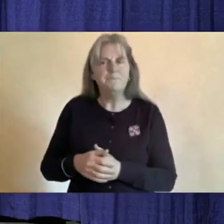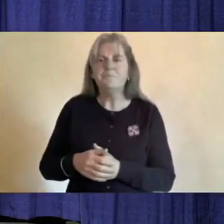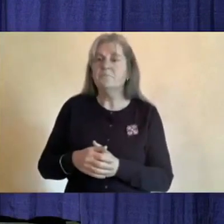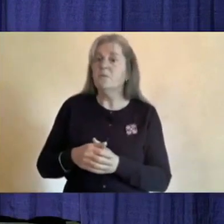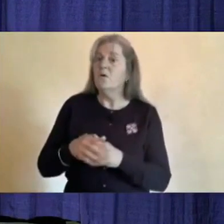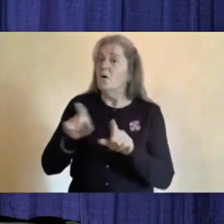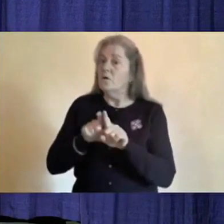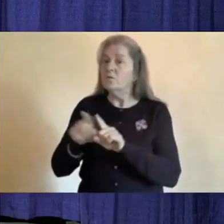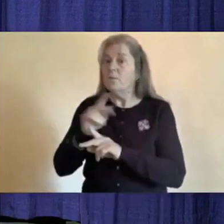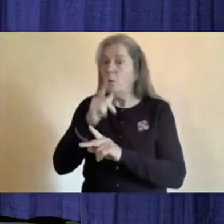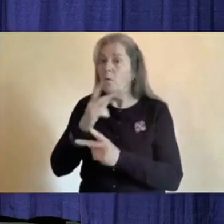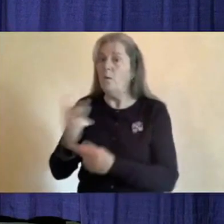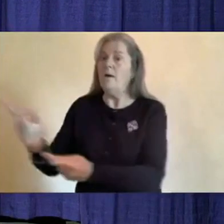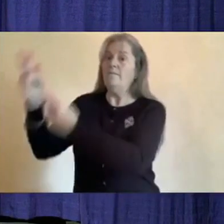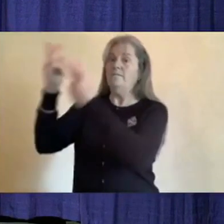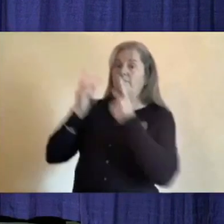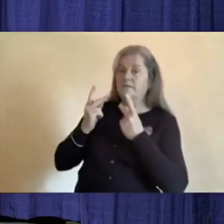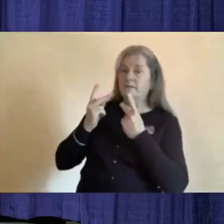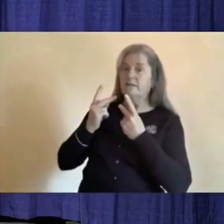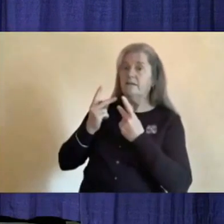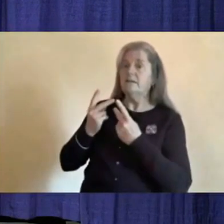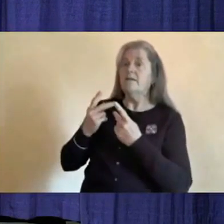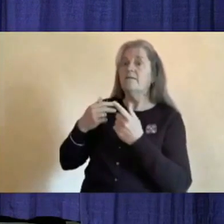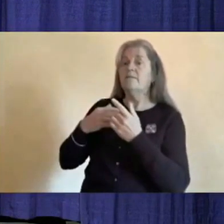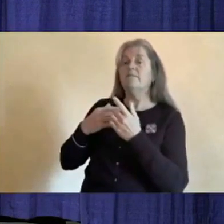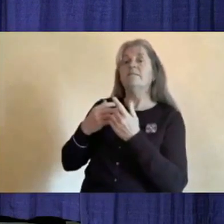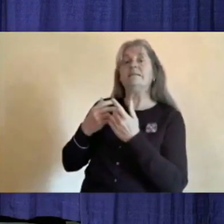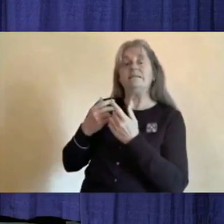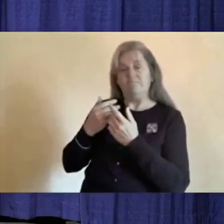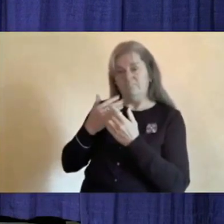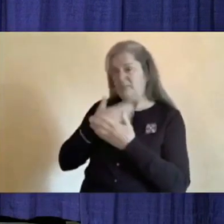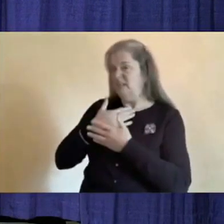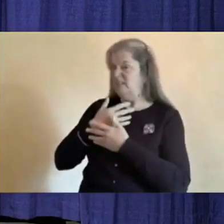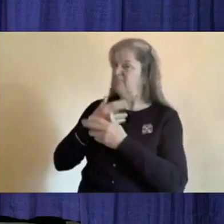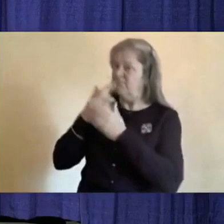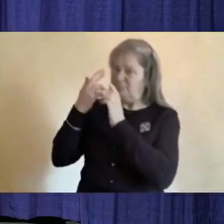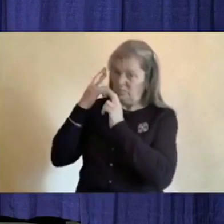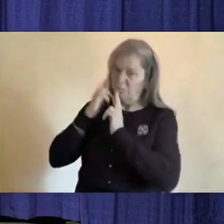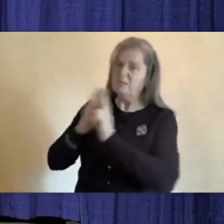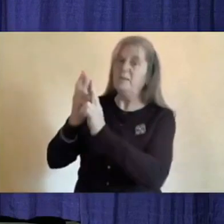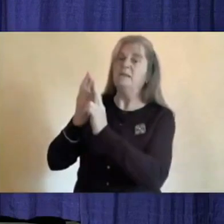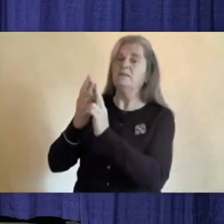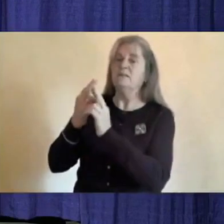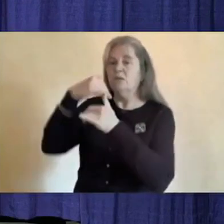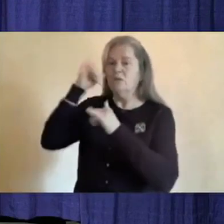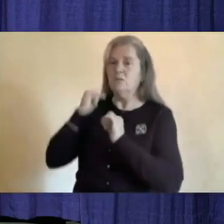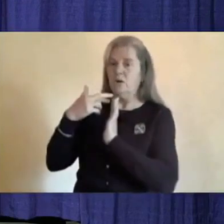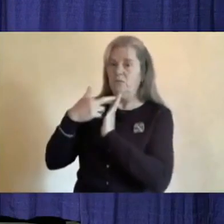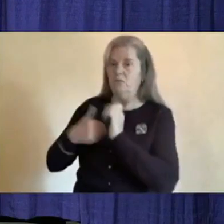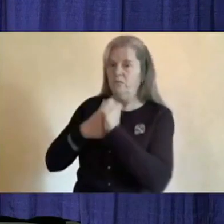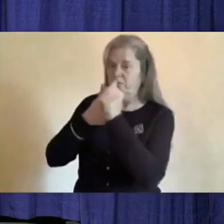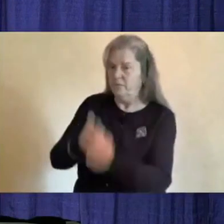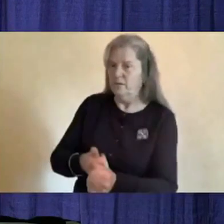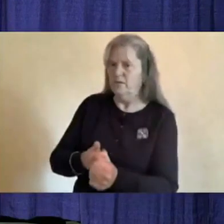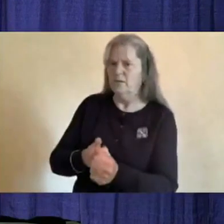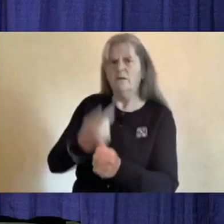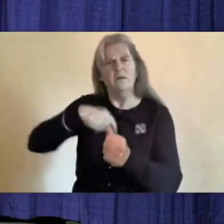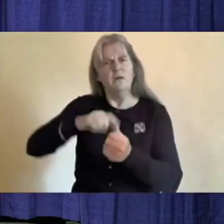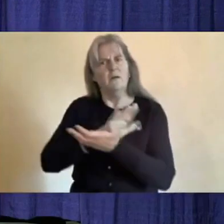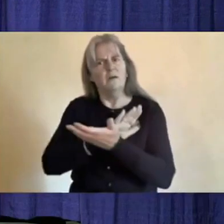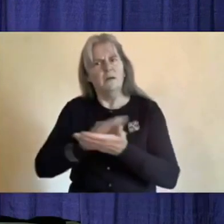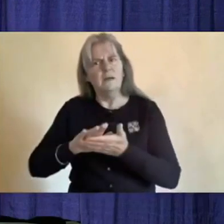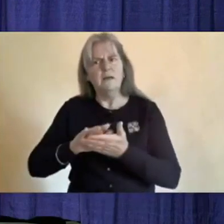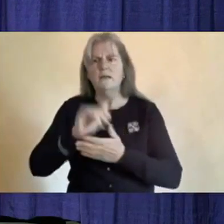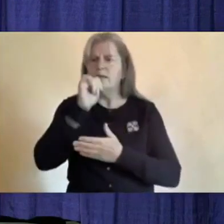us from outside. I'd like to remind all UConners and visitors to be kind, patient, and